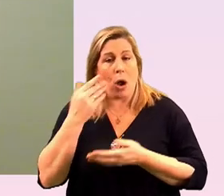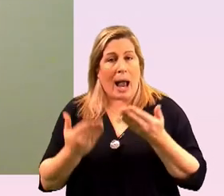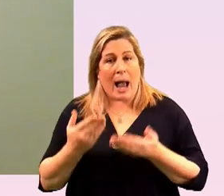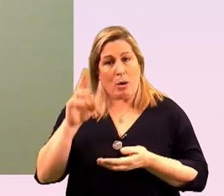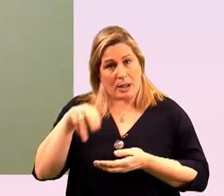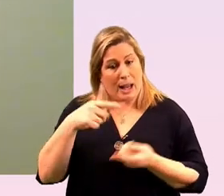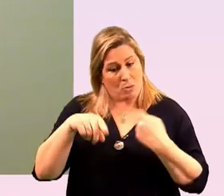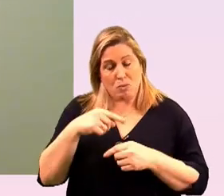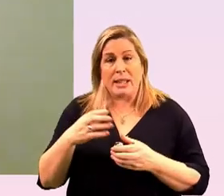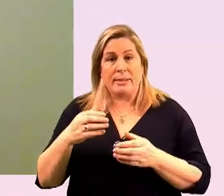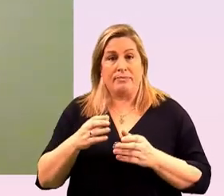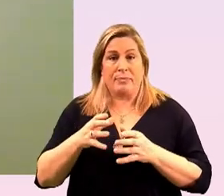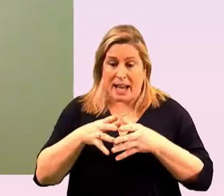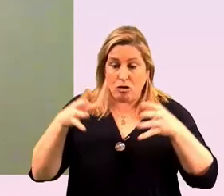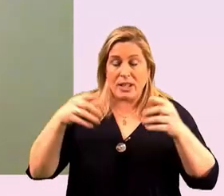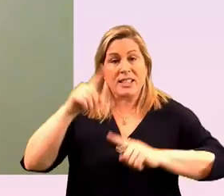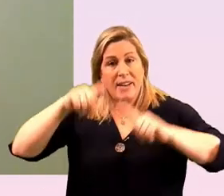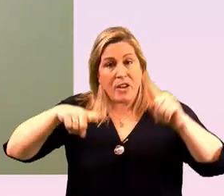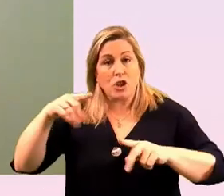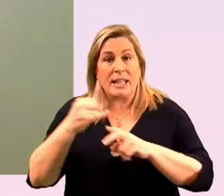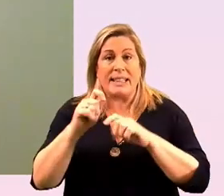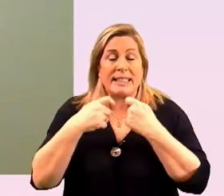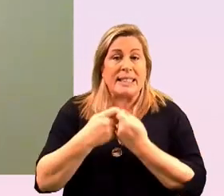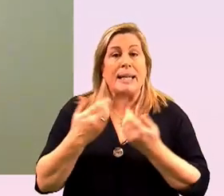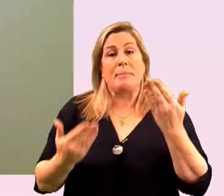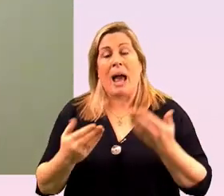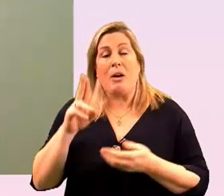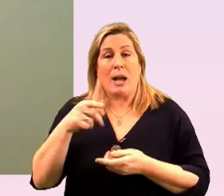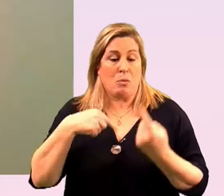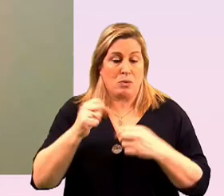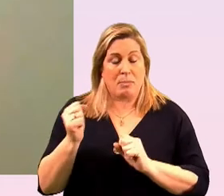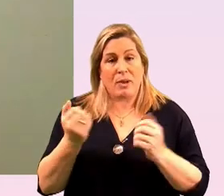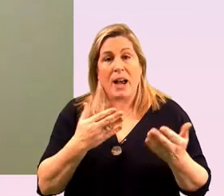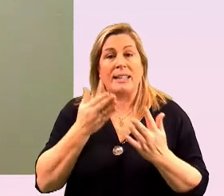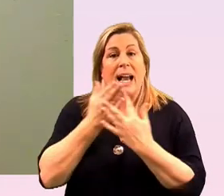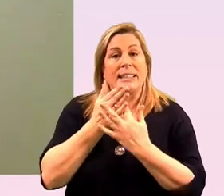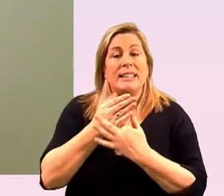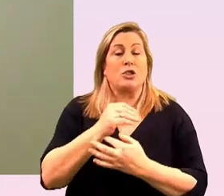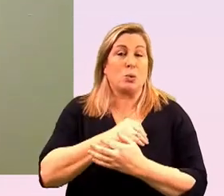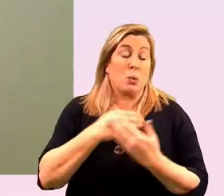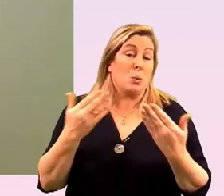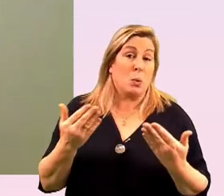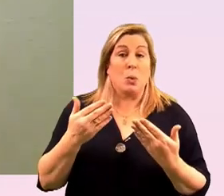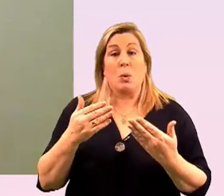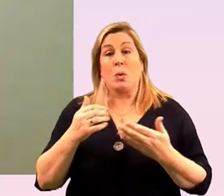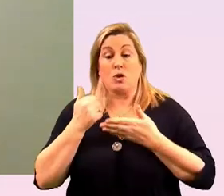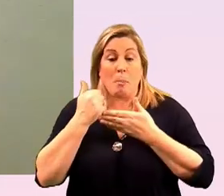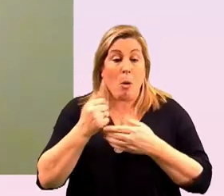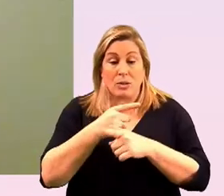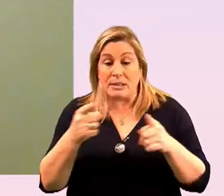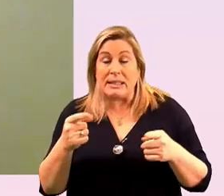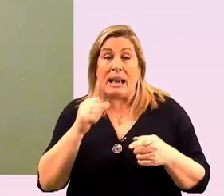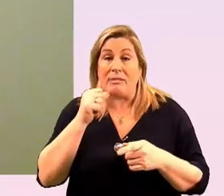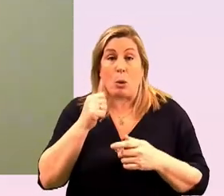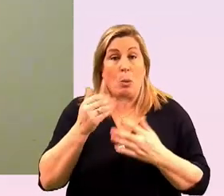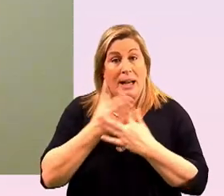increase diversity within the team itself um how can we provide access to maybe um supports that they haven't access